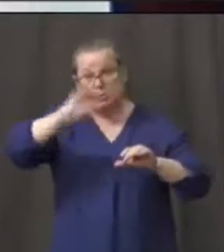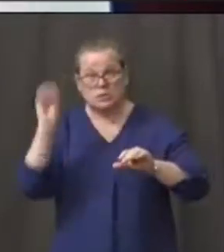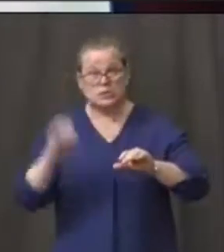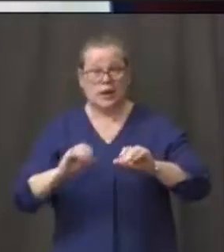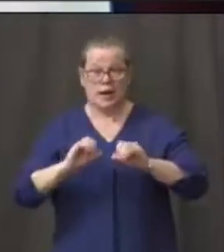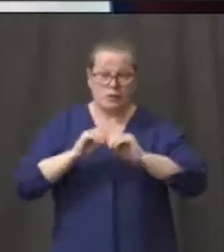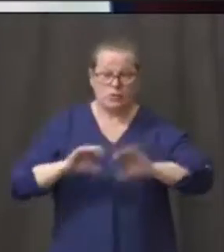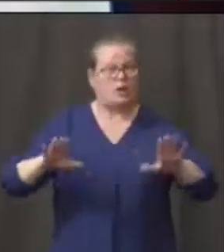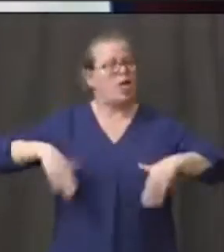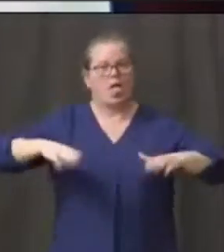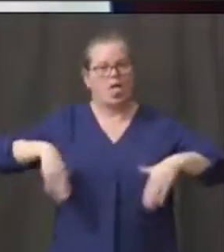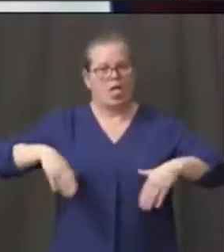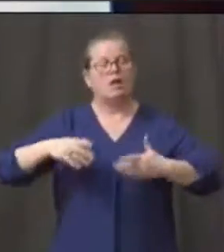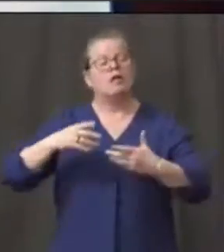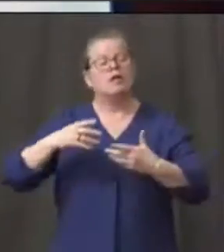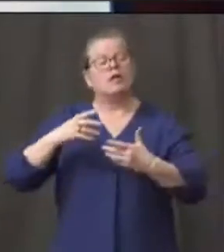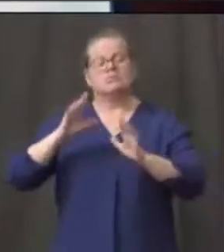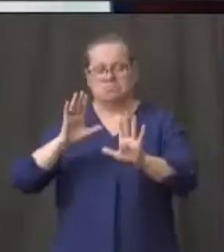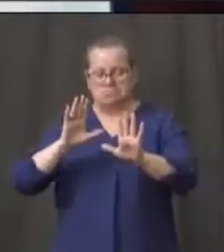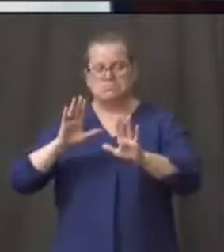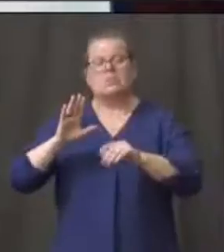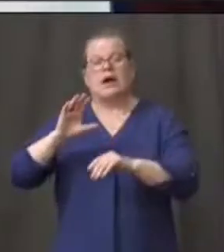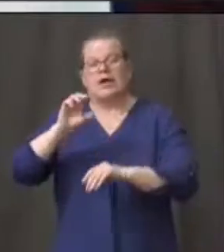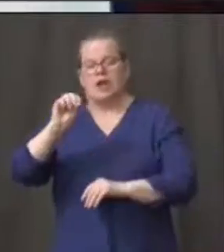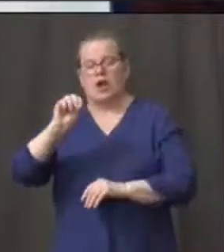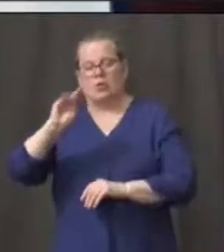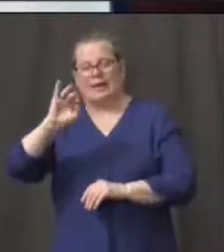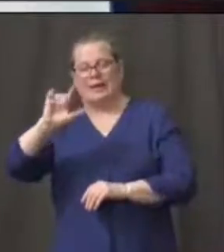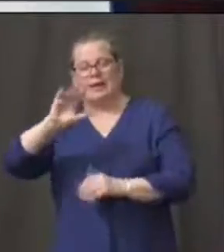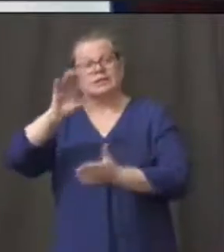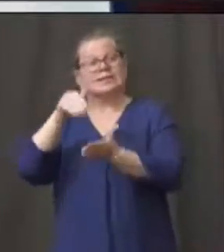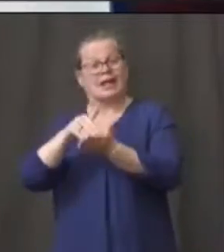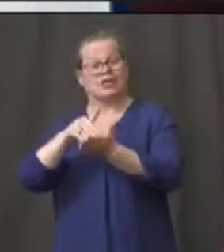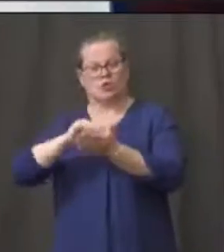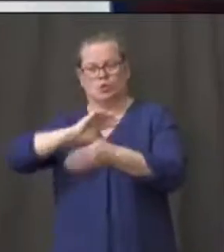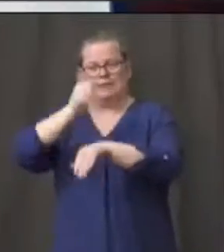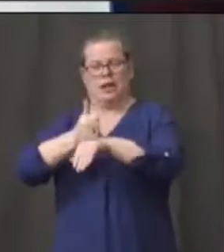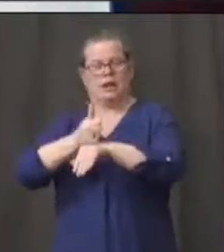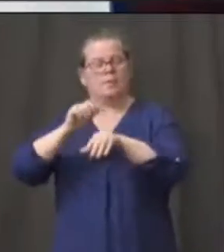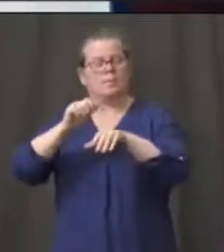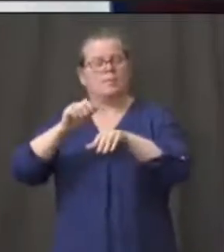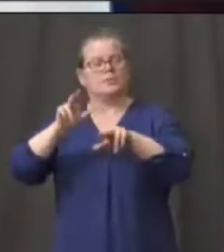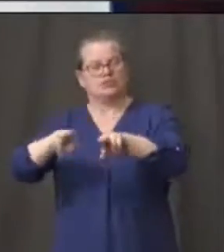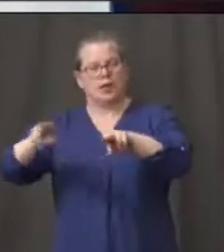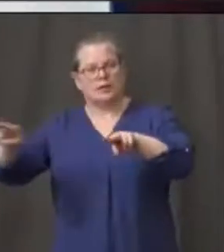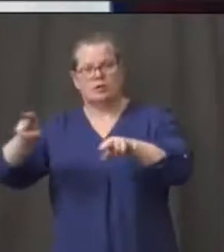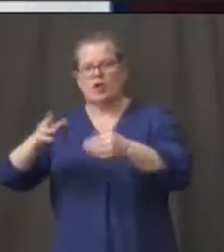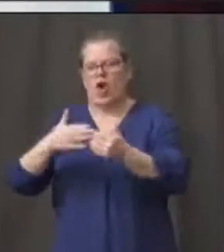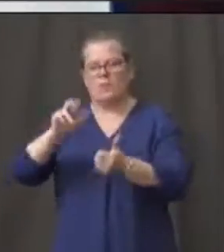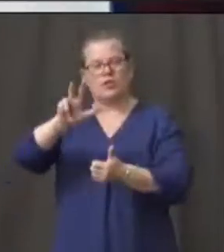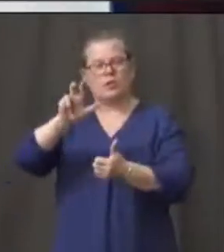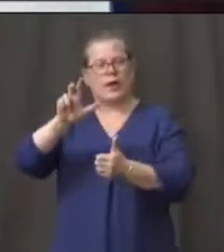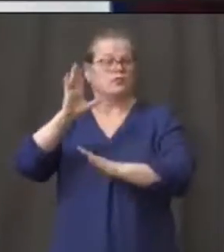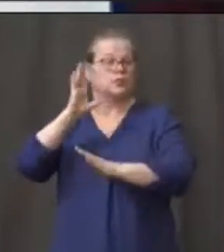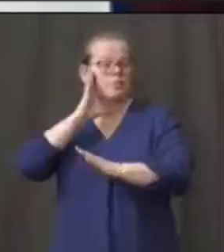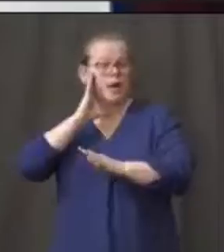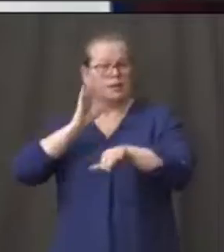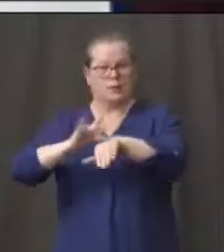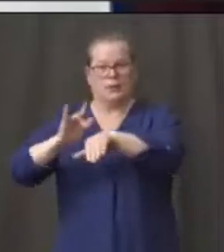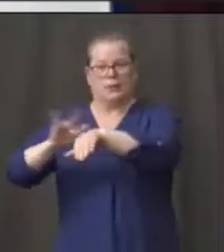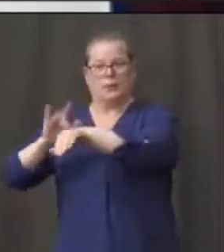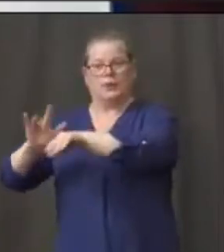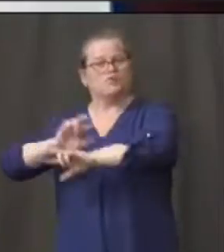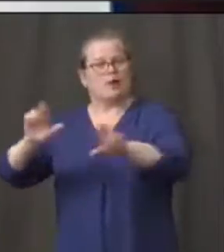at the O'Neill Center with over almost 300 beds there ready to go with the National Guard who came in to help us set up that